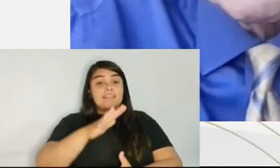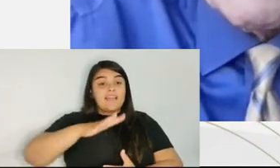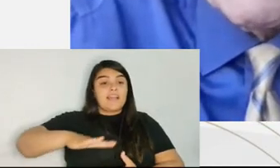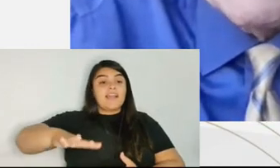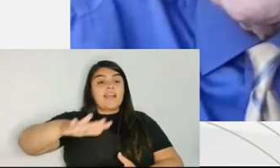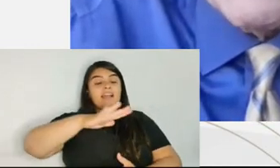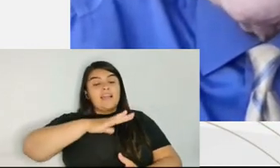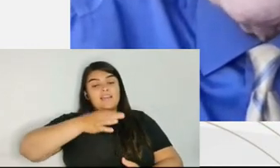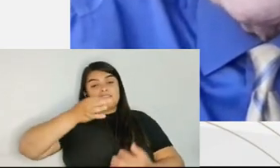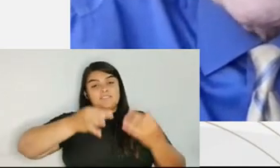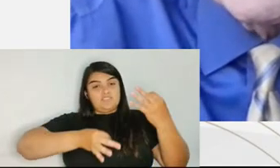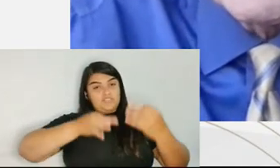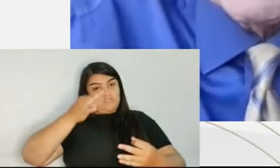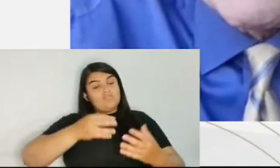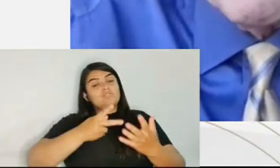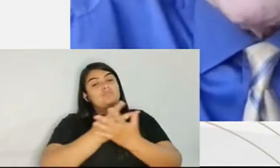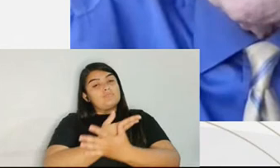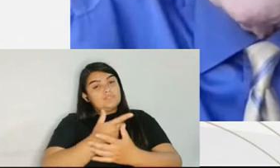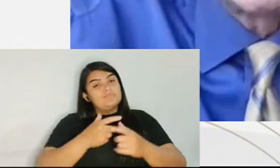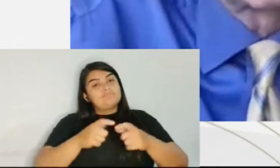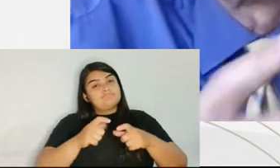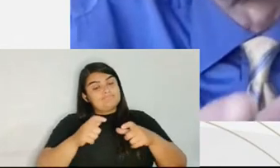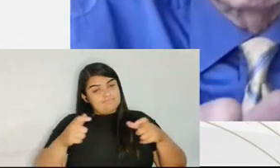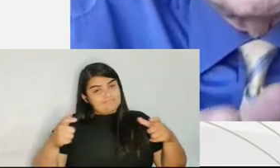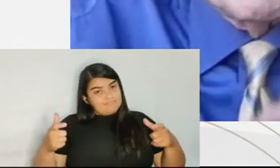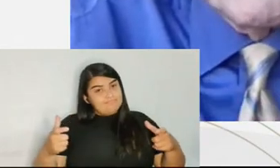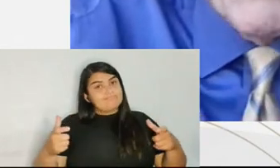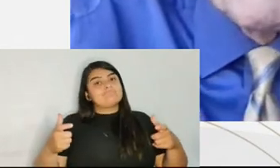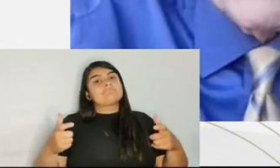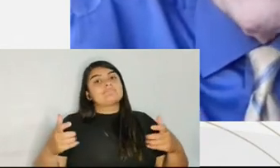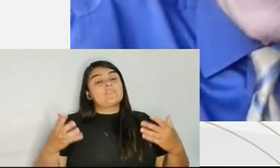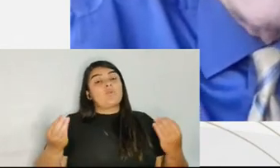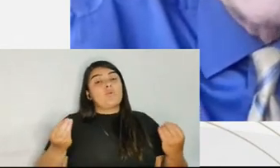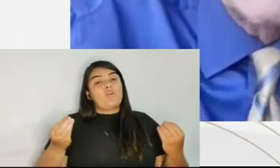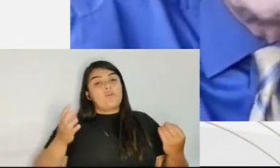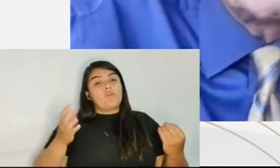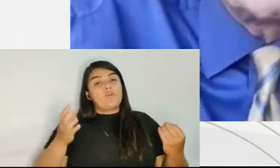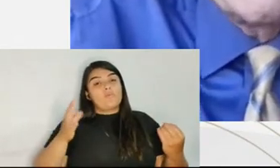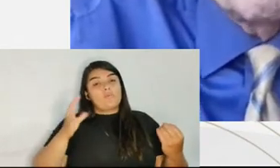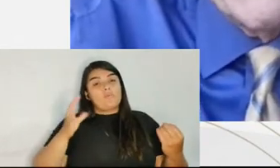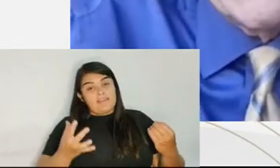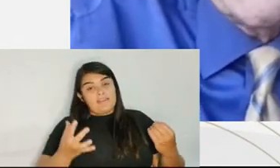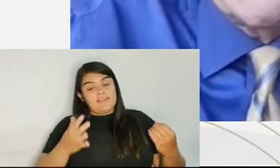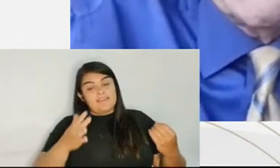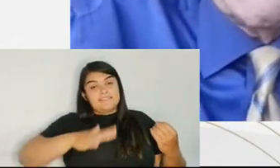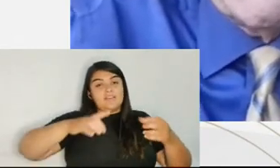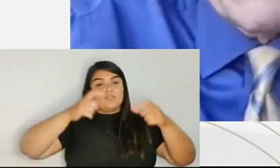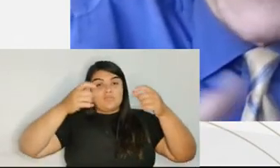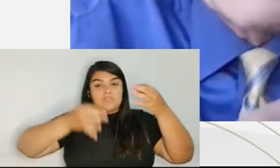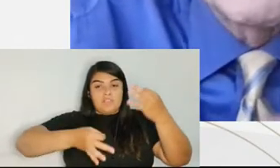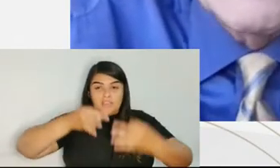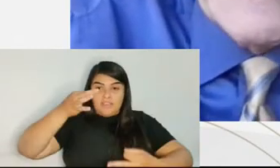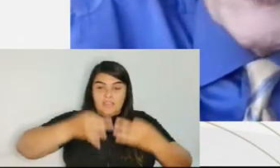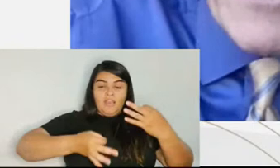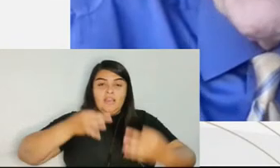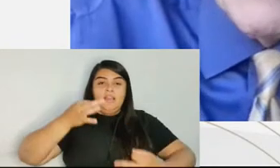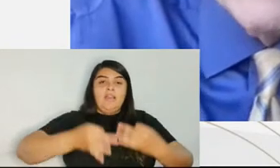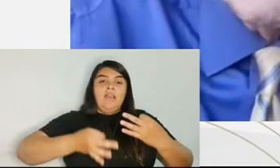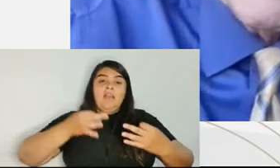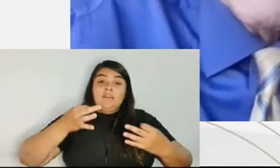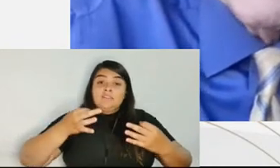courts at the end of the 19th century, meaning judges were overwhelmed. they had to make, they had to